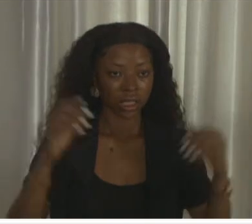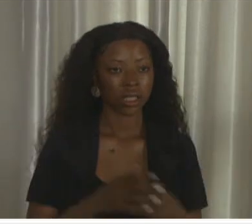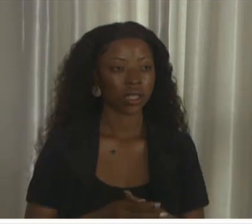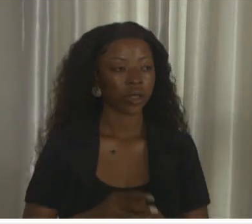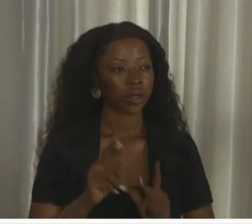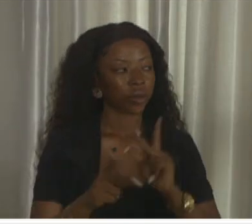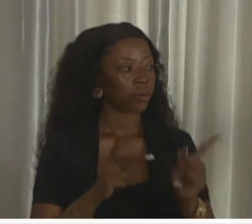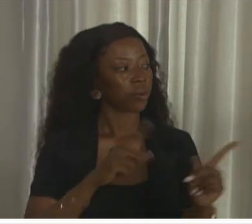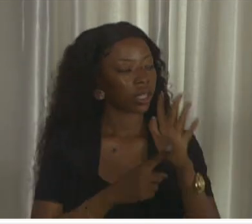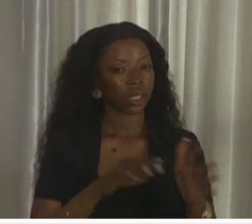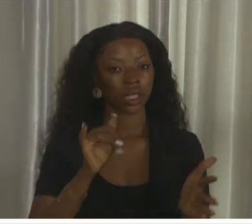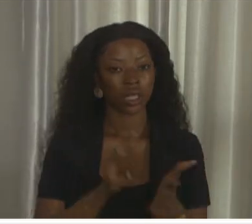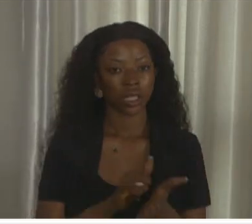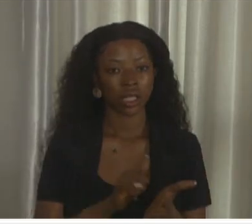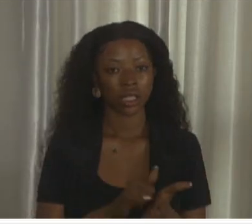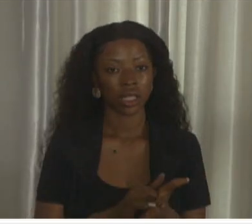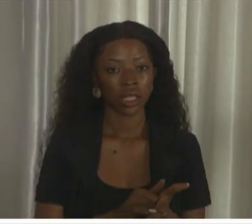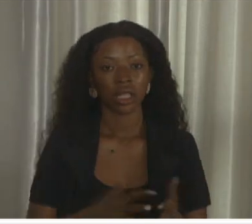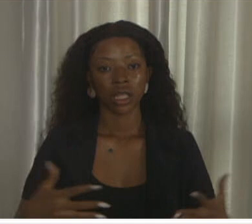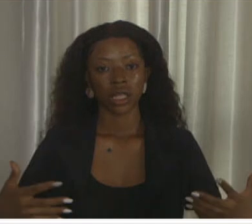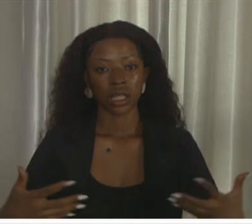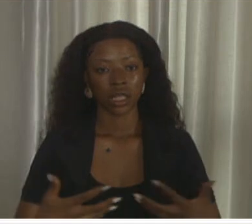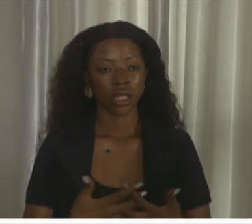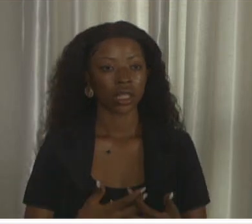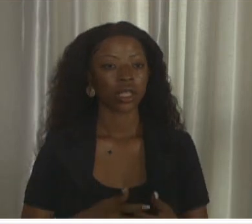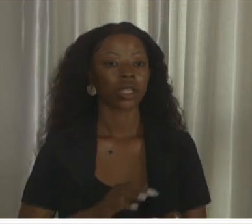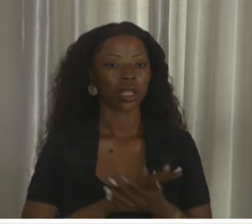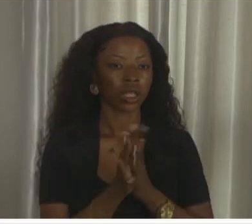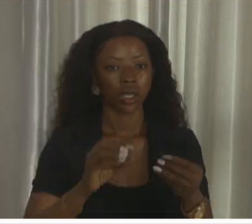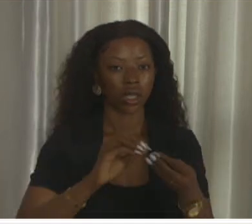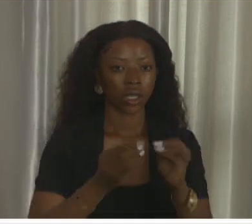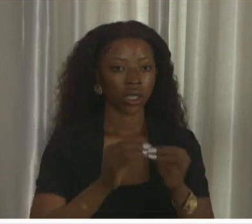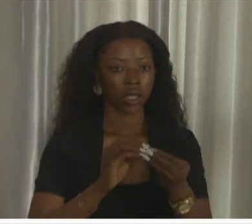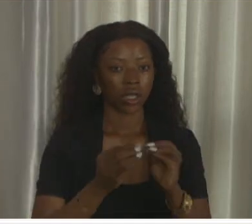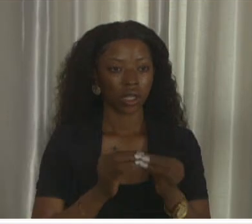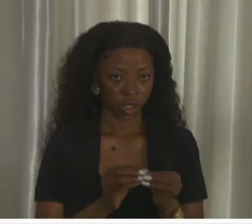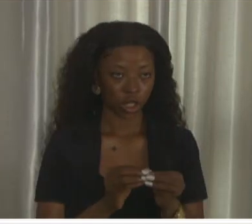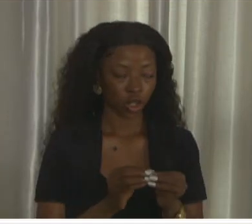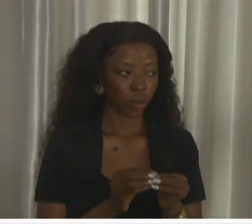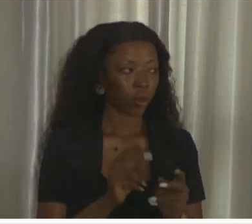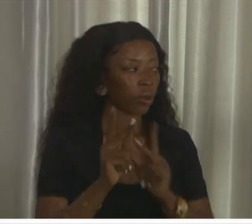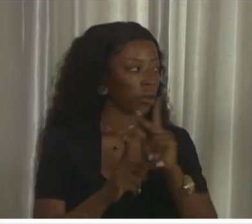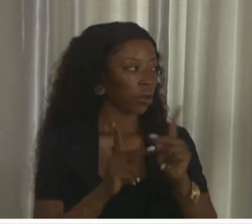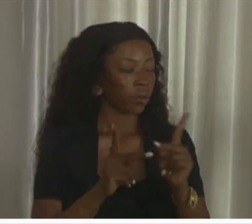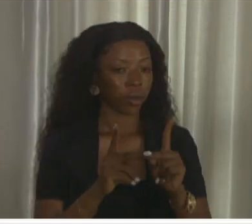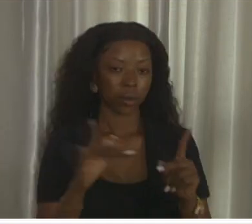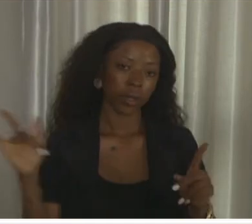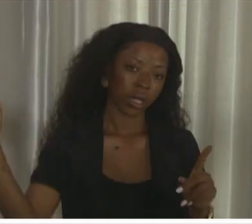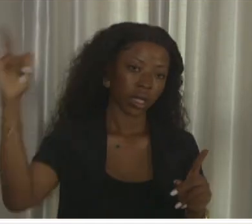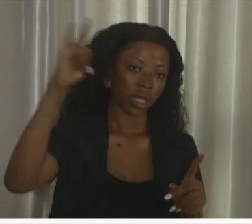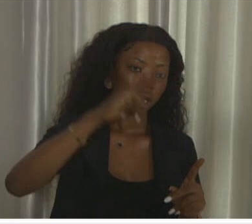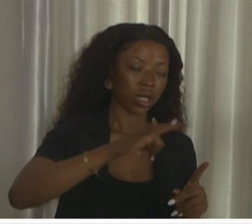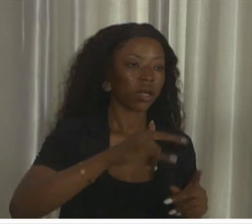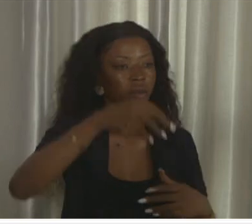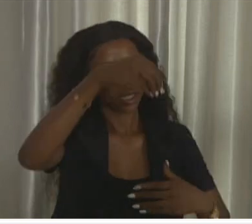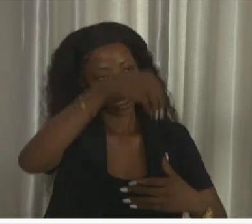people of this country show, say, they embrace peace and they cannot be intimidated. The fact is, despite all the challenges they